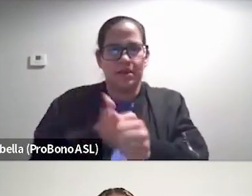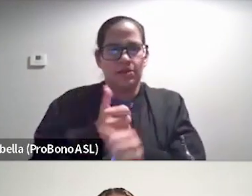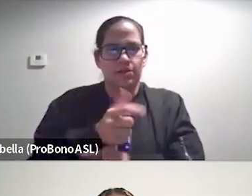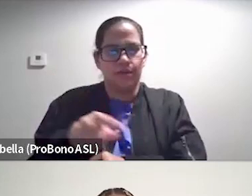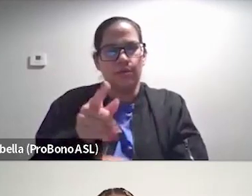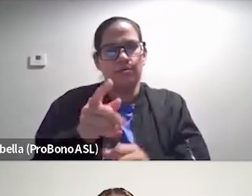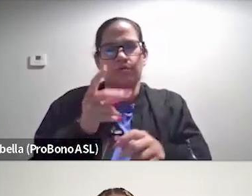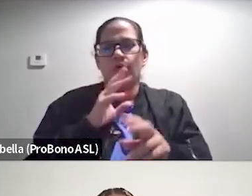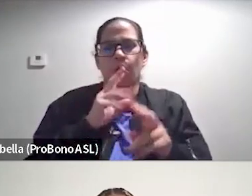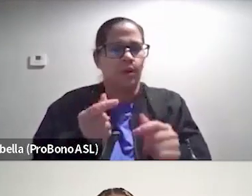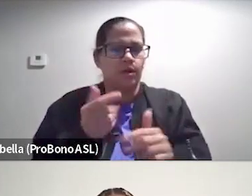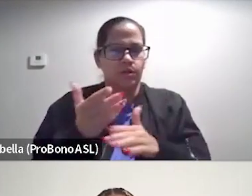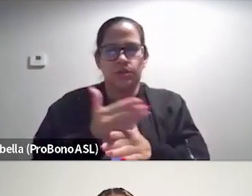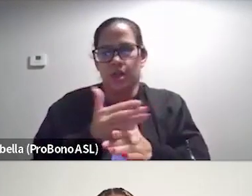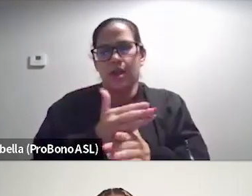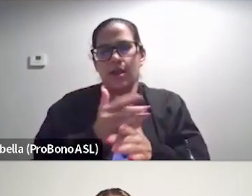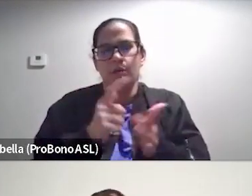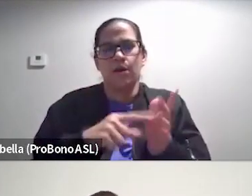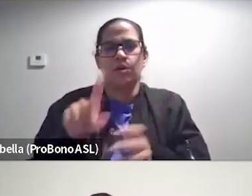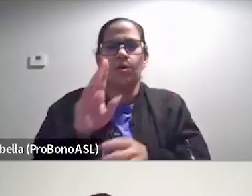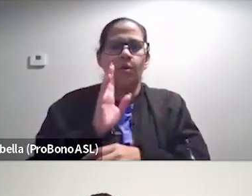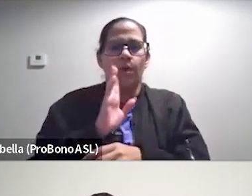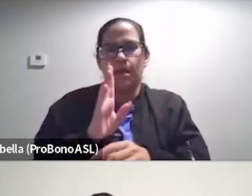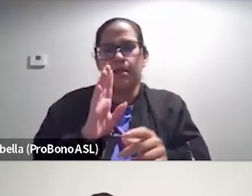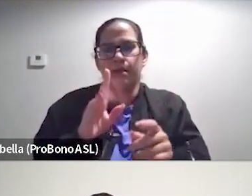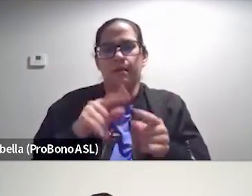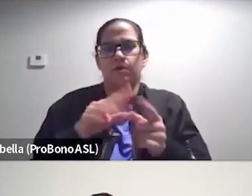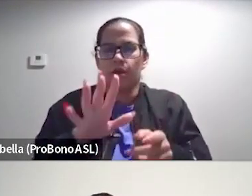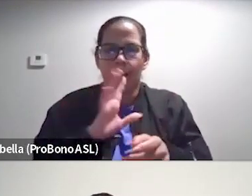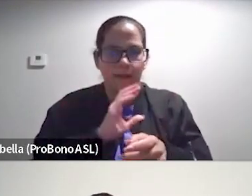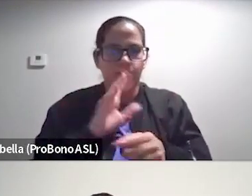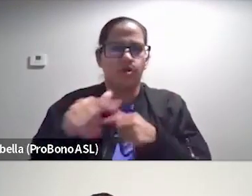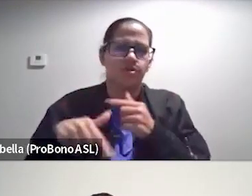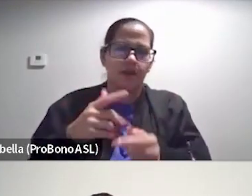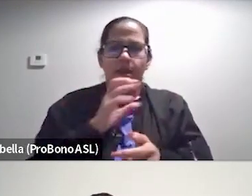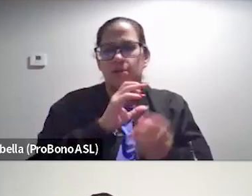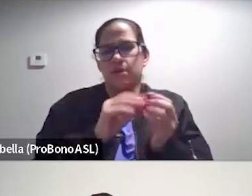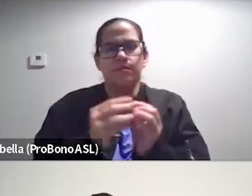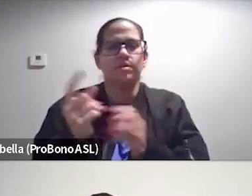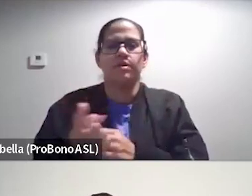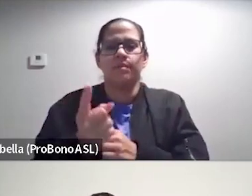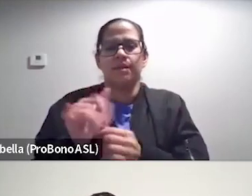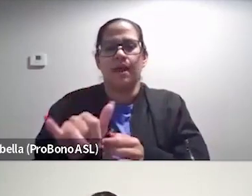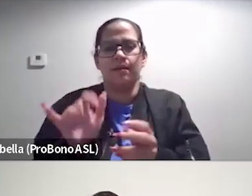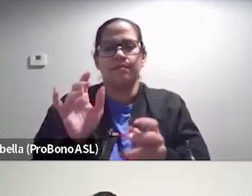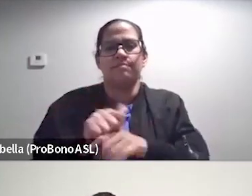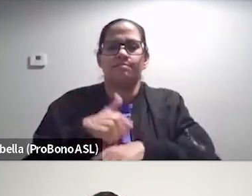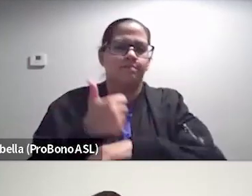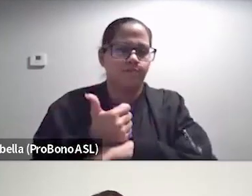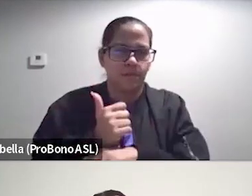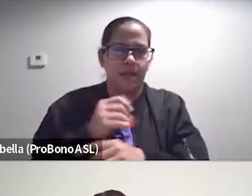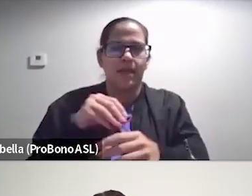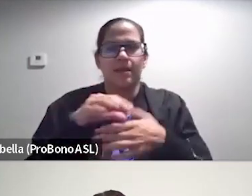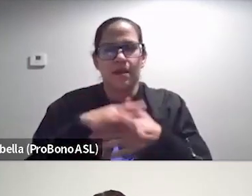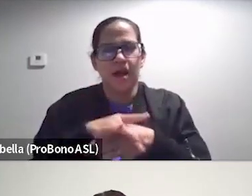share what you, uh, what you will about your age, your generation, your age number, like something that sort of places us in context.